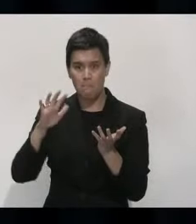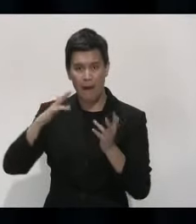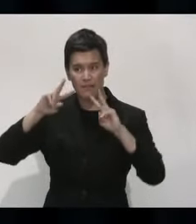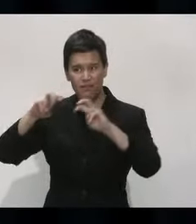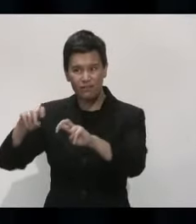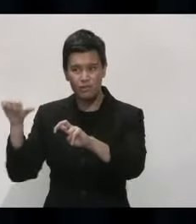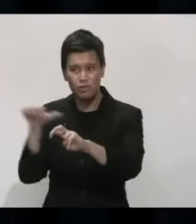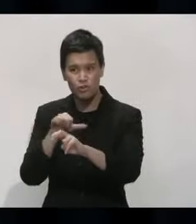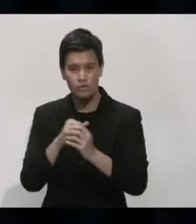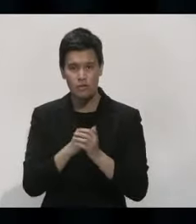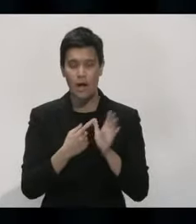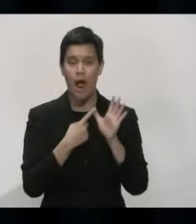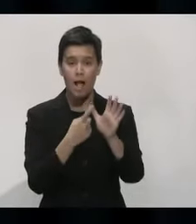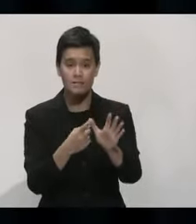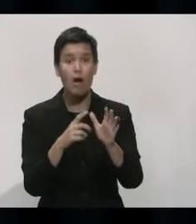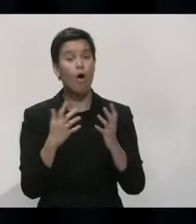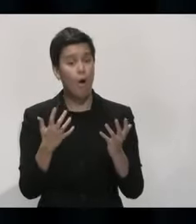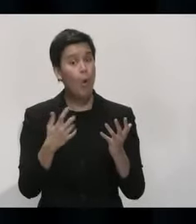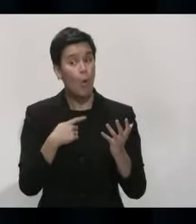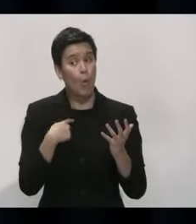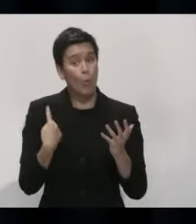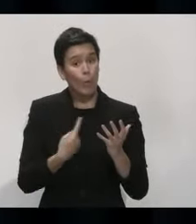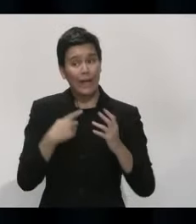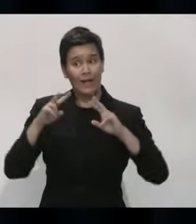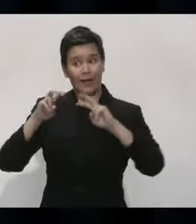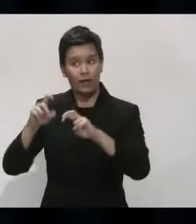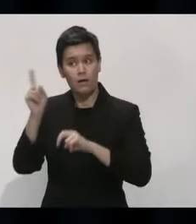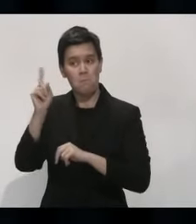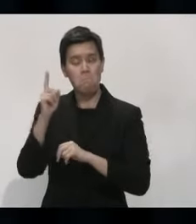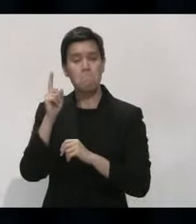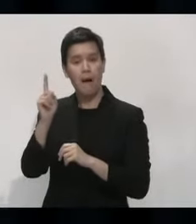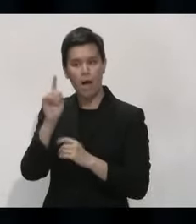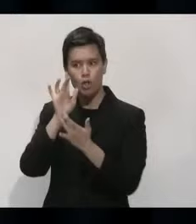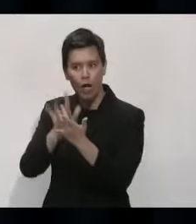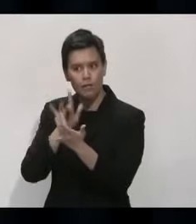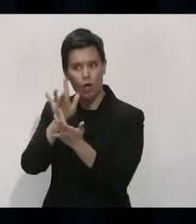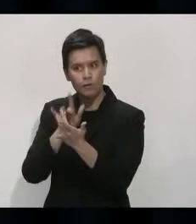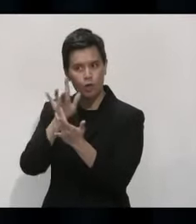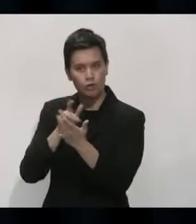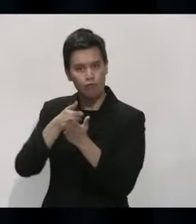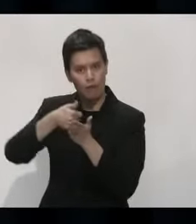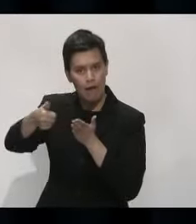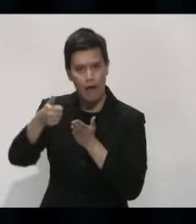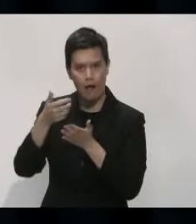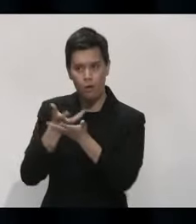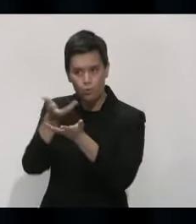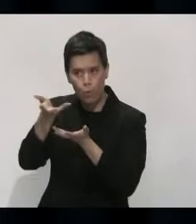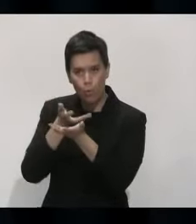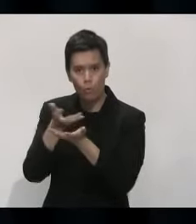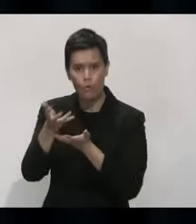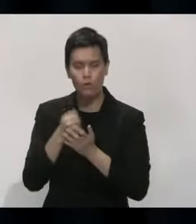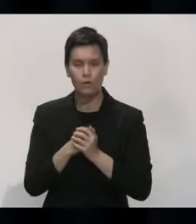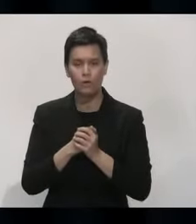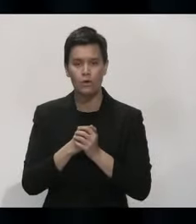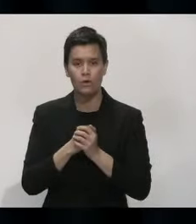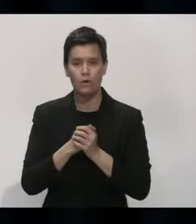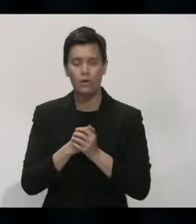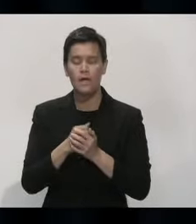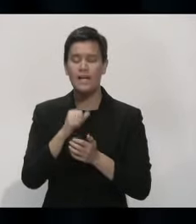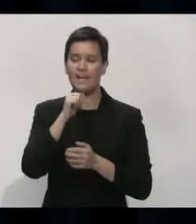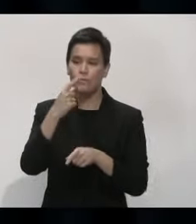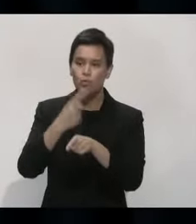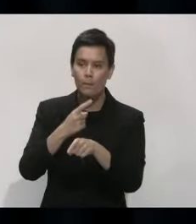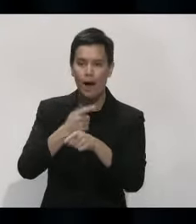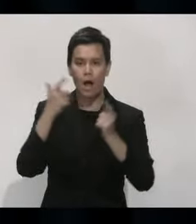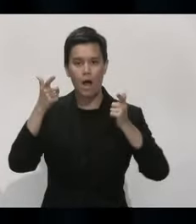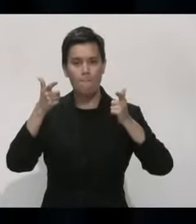very active there. We've been keeping in close contact. Obviously, when you're dealing with employment matters, there's a limit to the amount